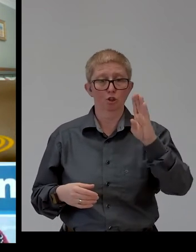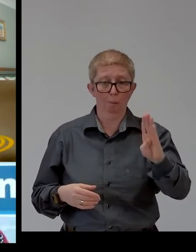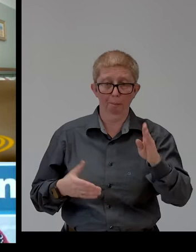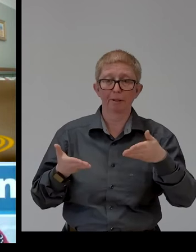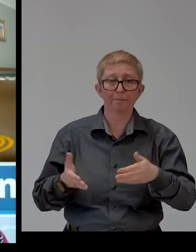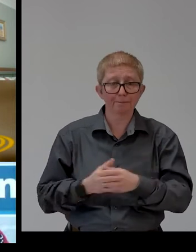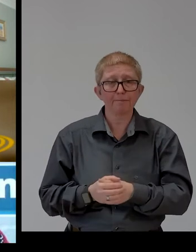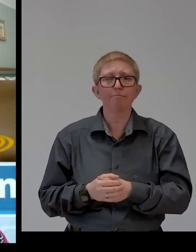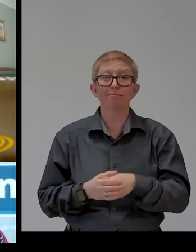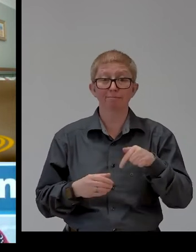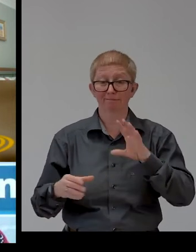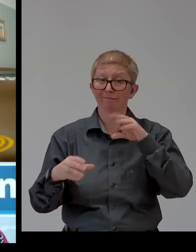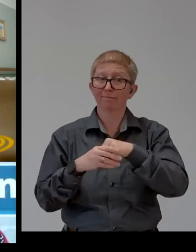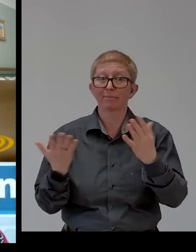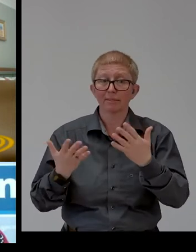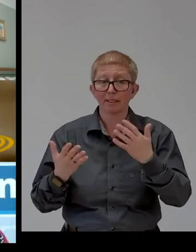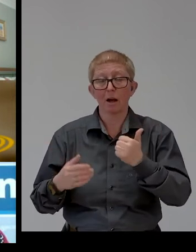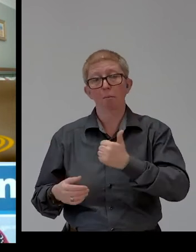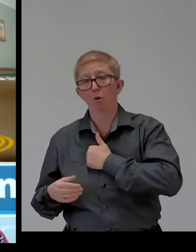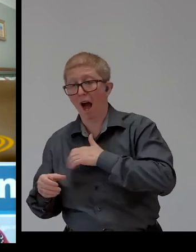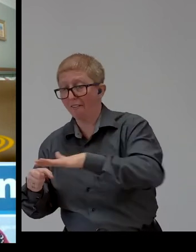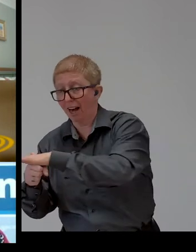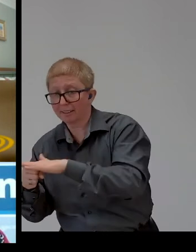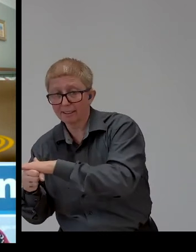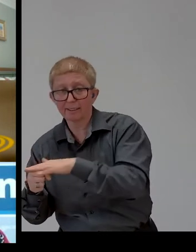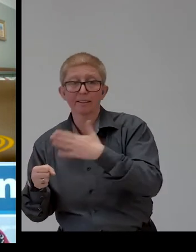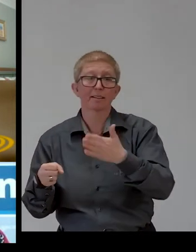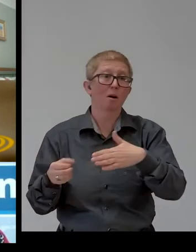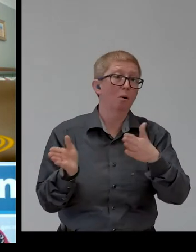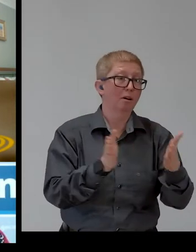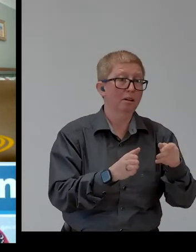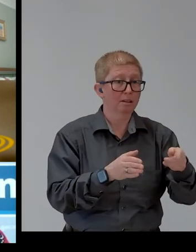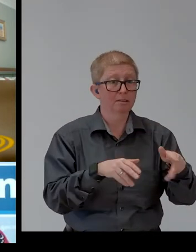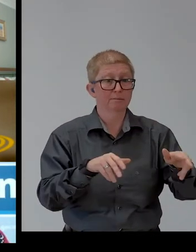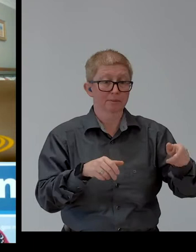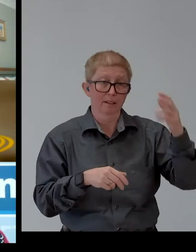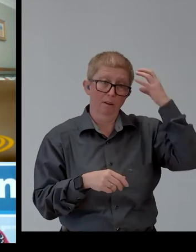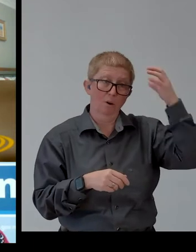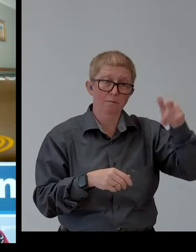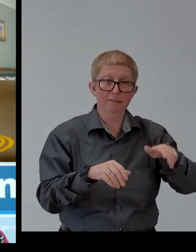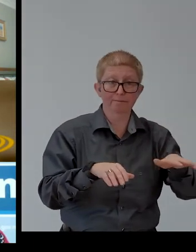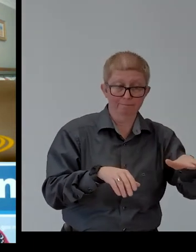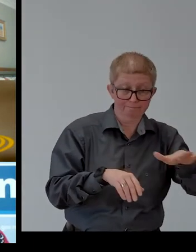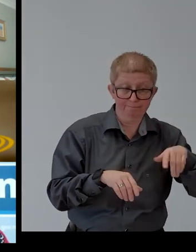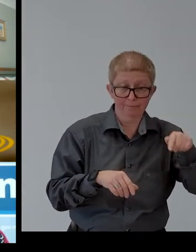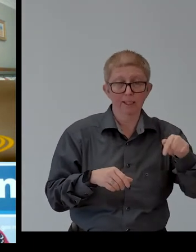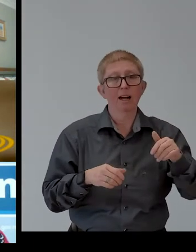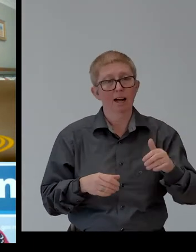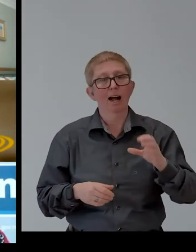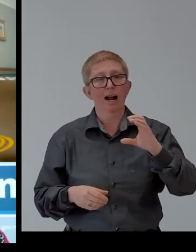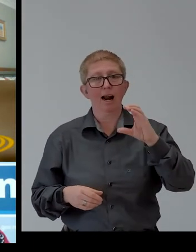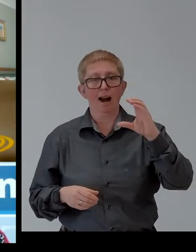with private sector companies and municipalities, Clubjob has created more than 4,000 jobs